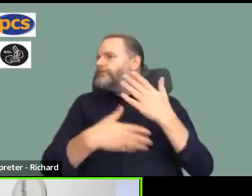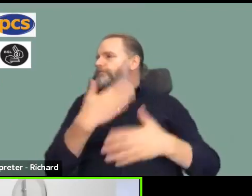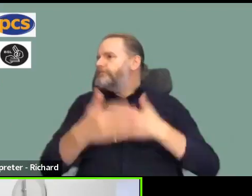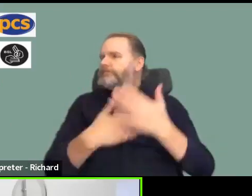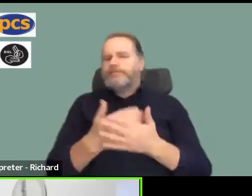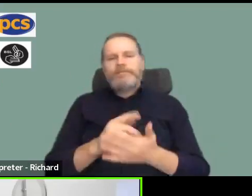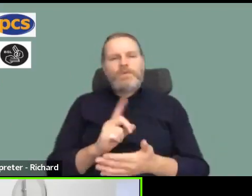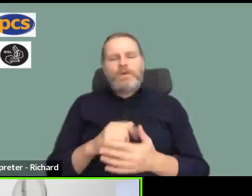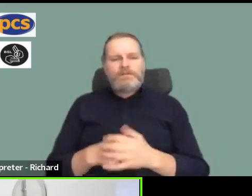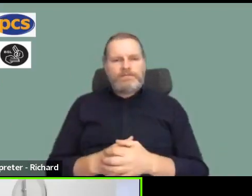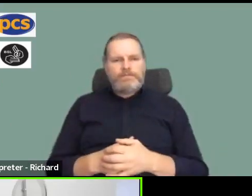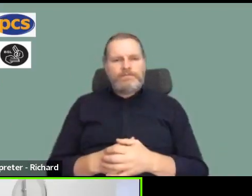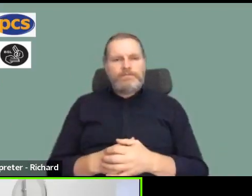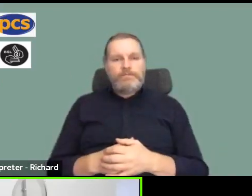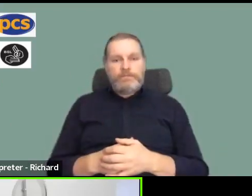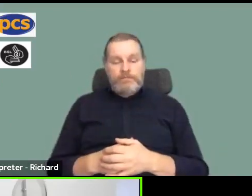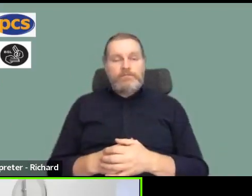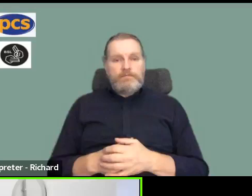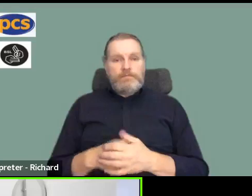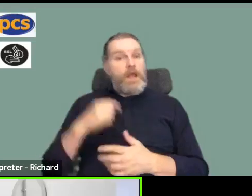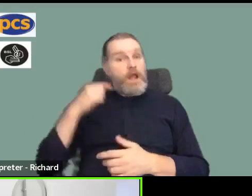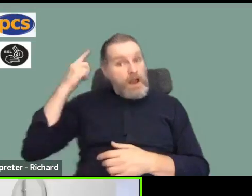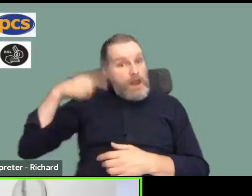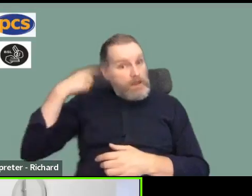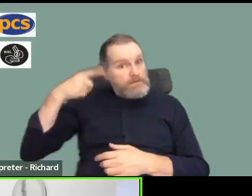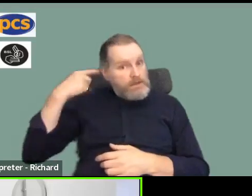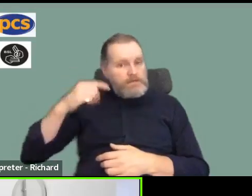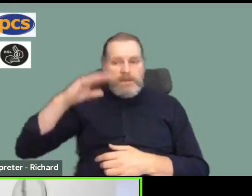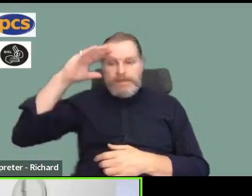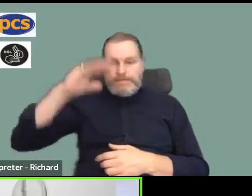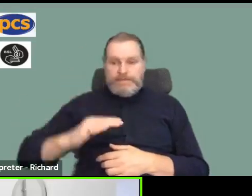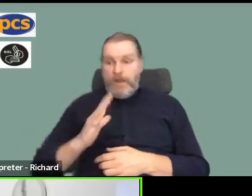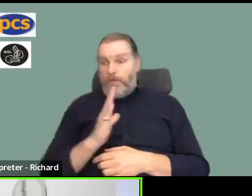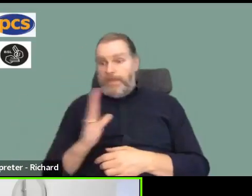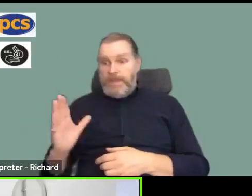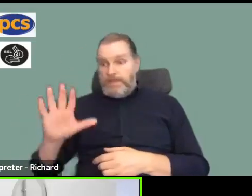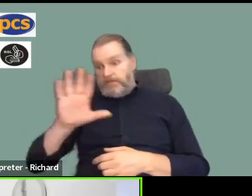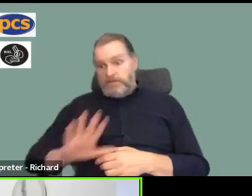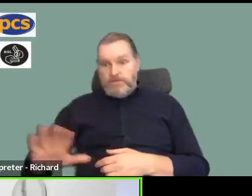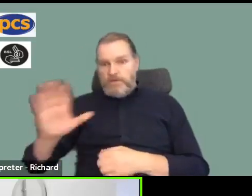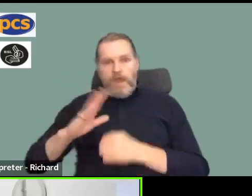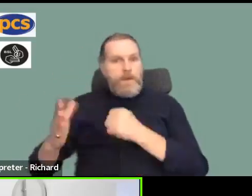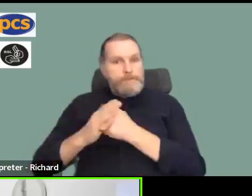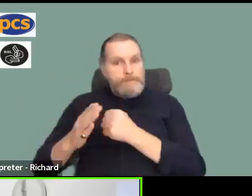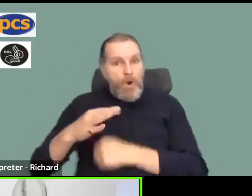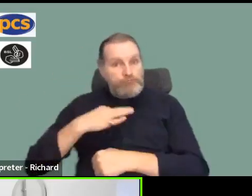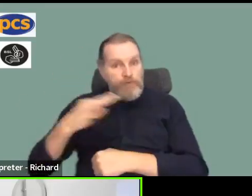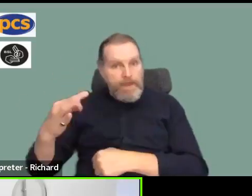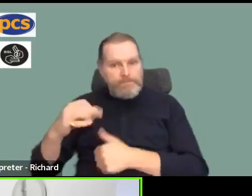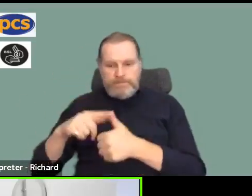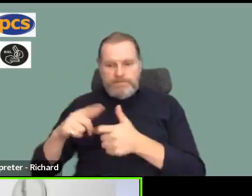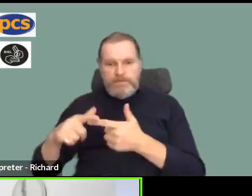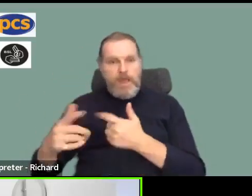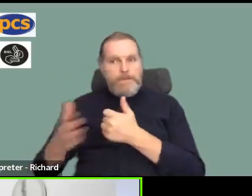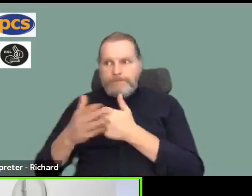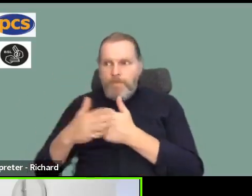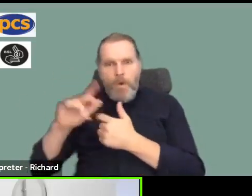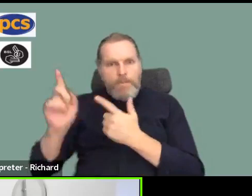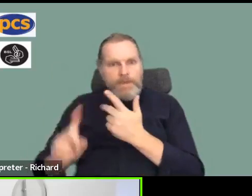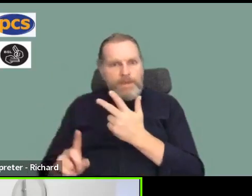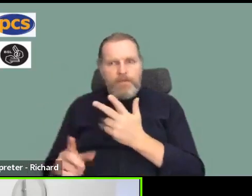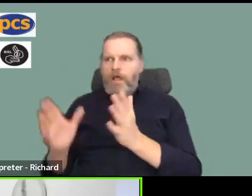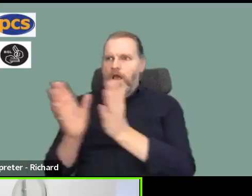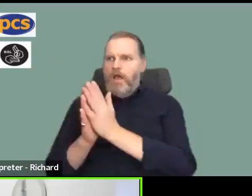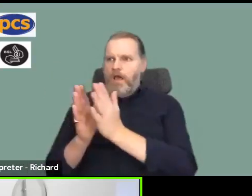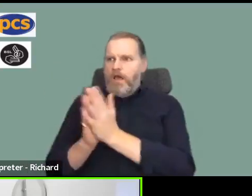well in DEFRA, London and South East. Massive recruitment, more reps, more members, and members have been contacted to update